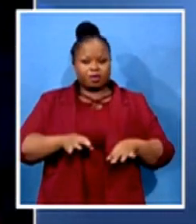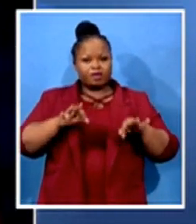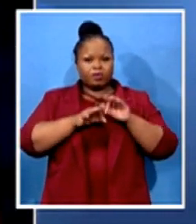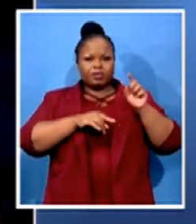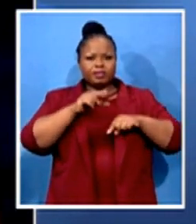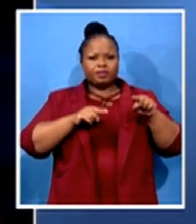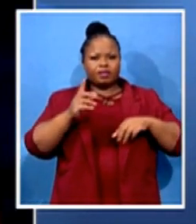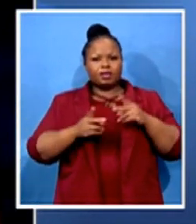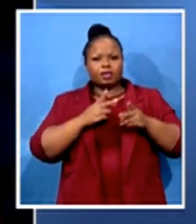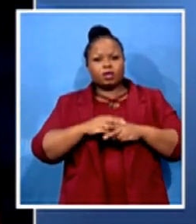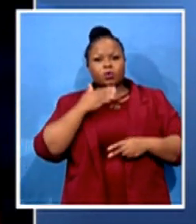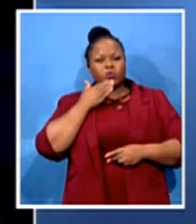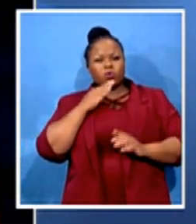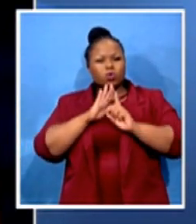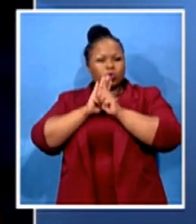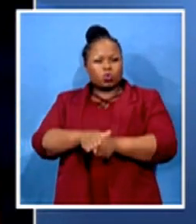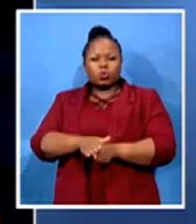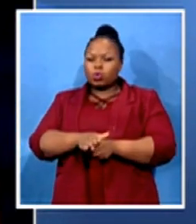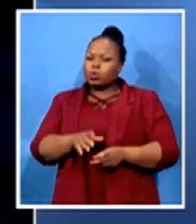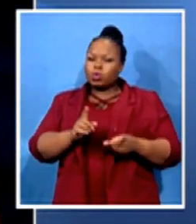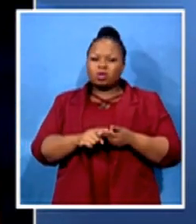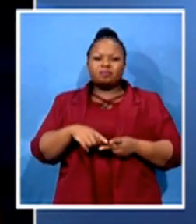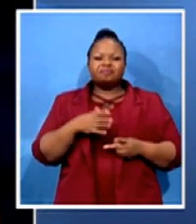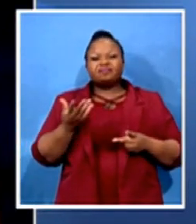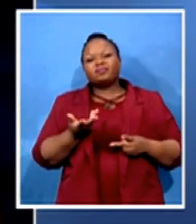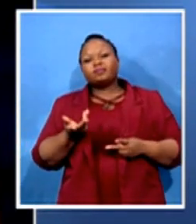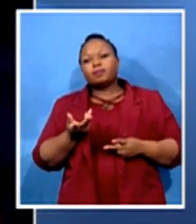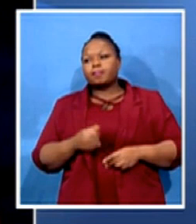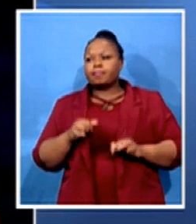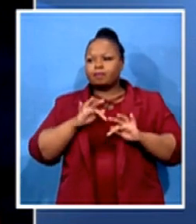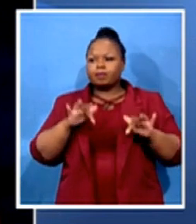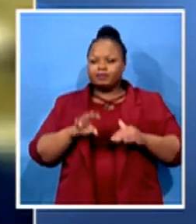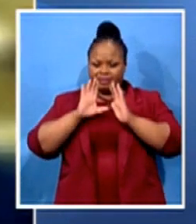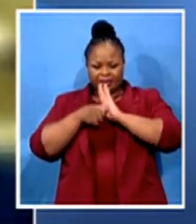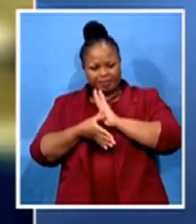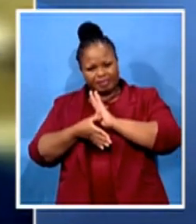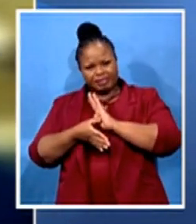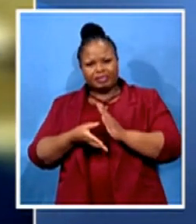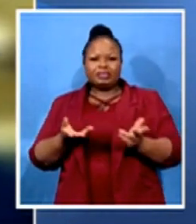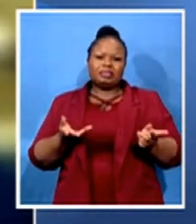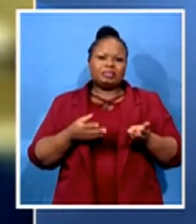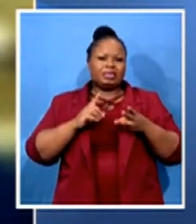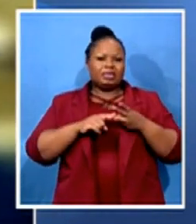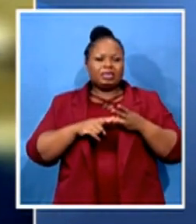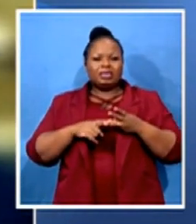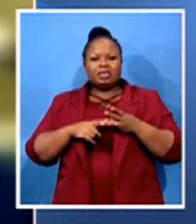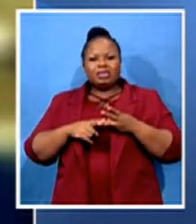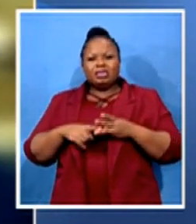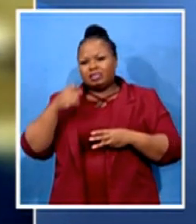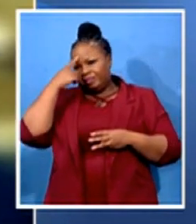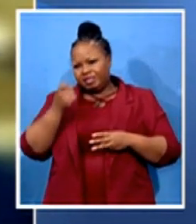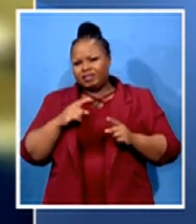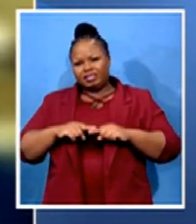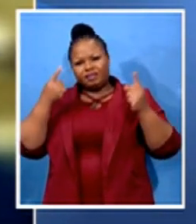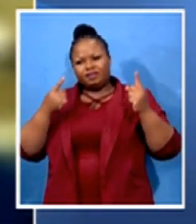against. talk about people with disabilities, people with different beliefs, norms, and values. They were all